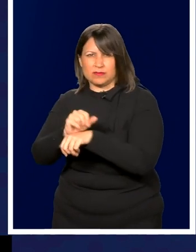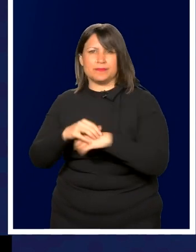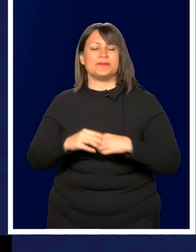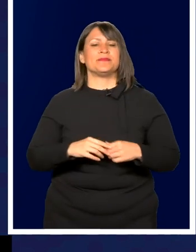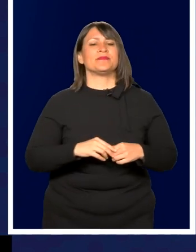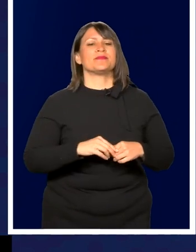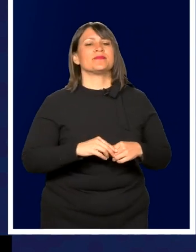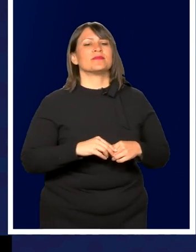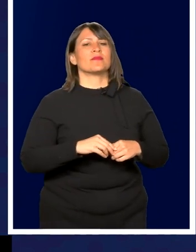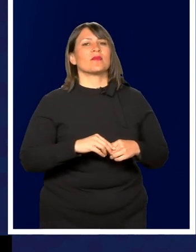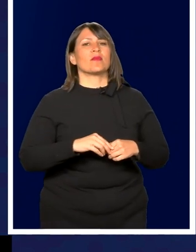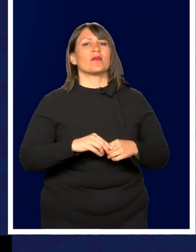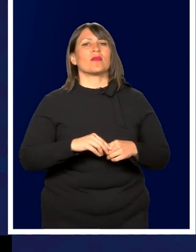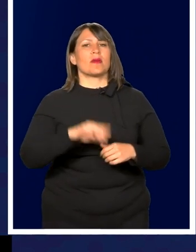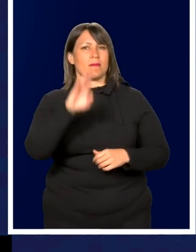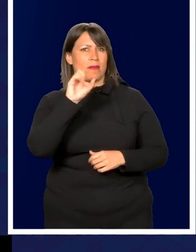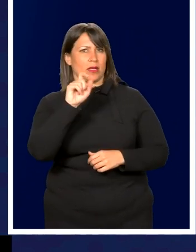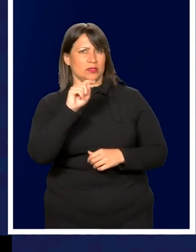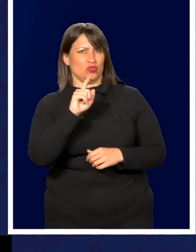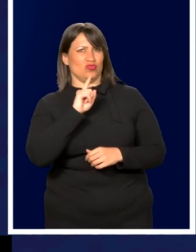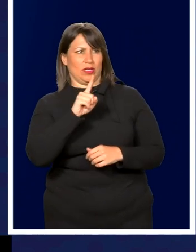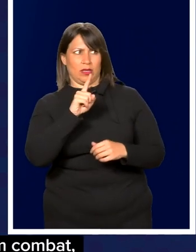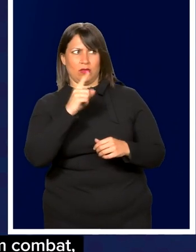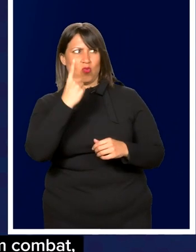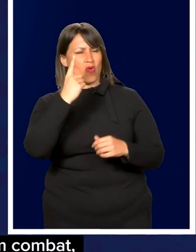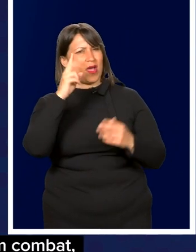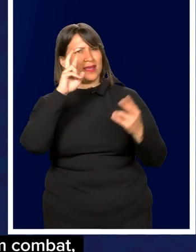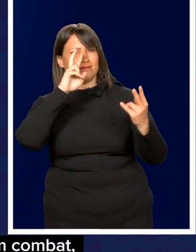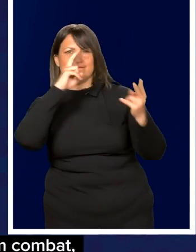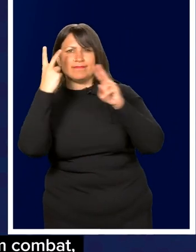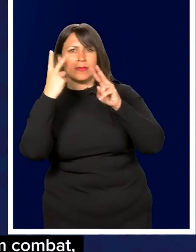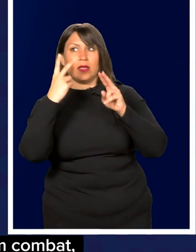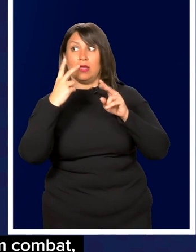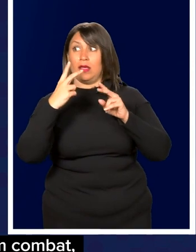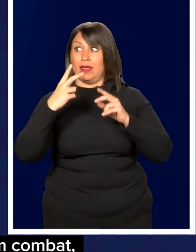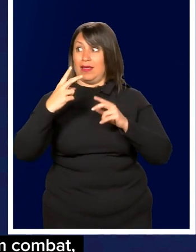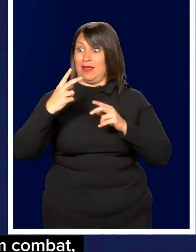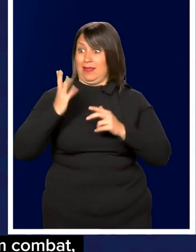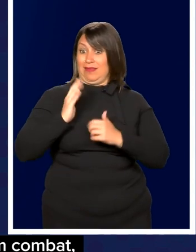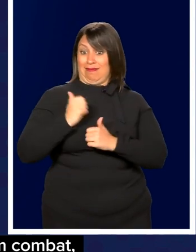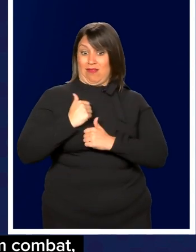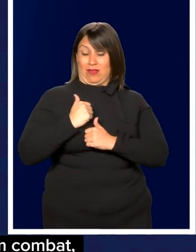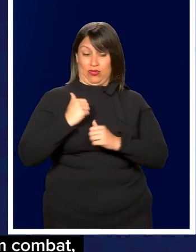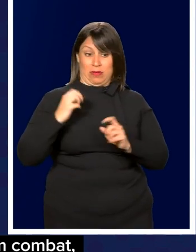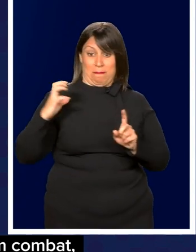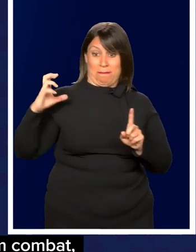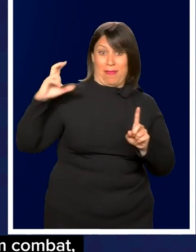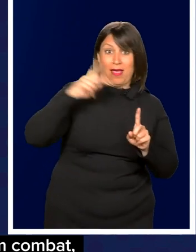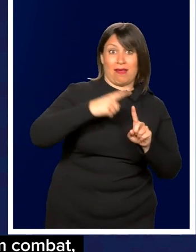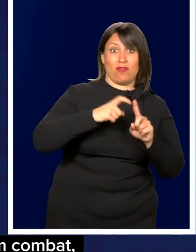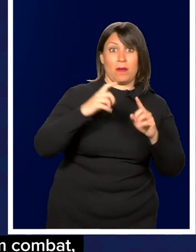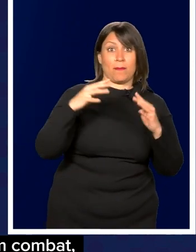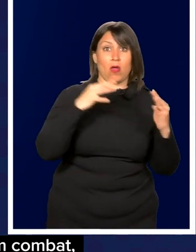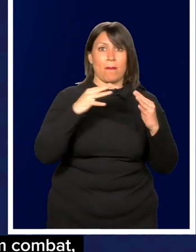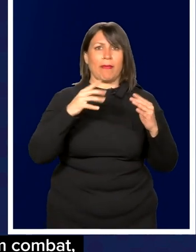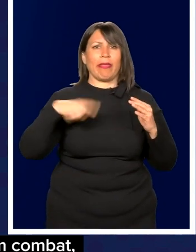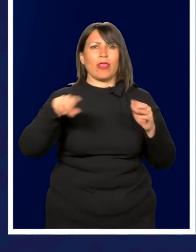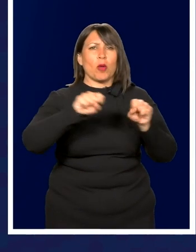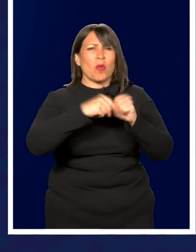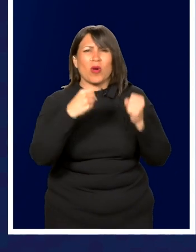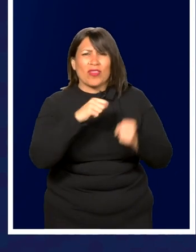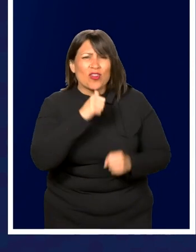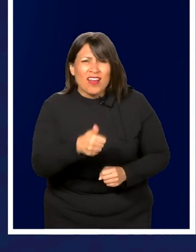thing is, is the misinterpretation that our veterans are, when they come back from combat, are broken. They're not.